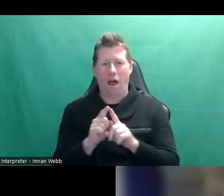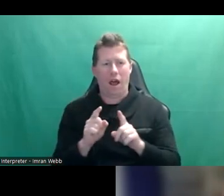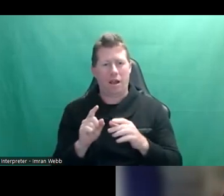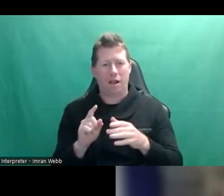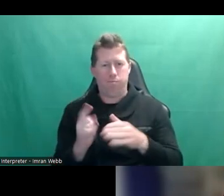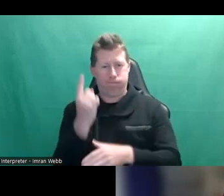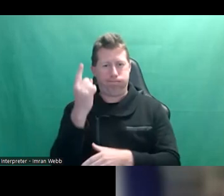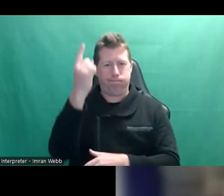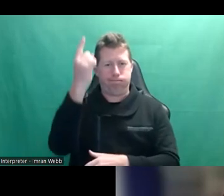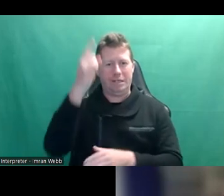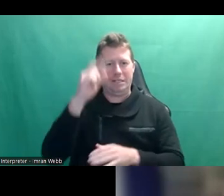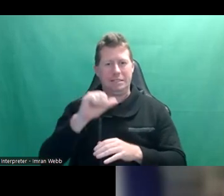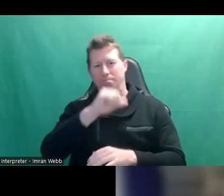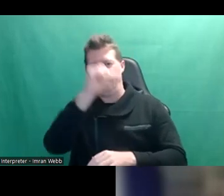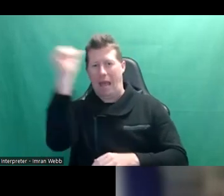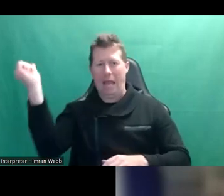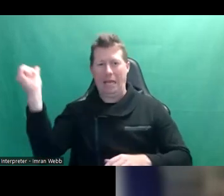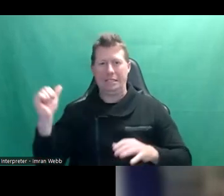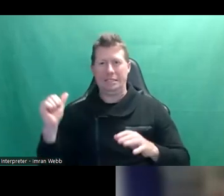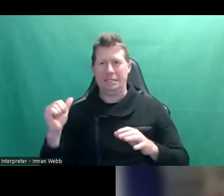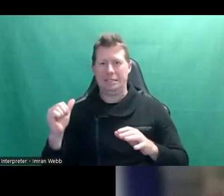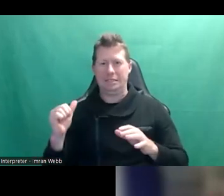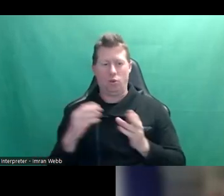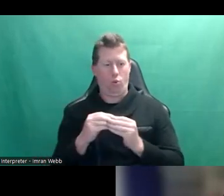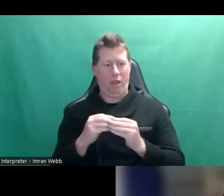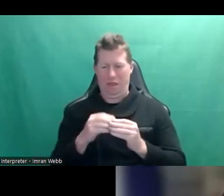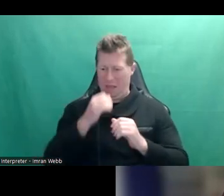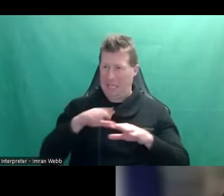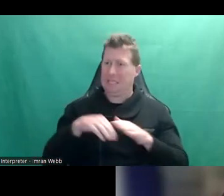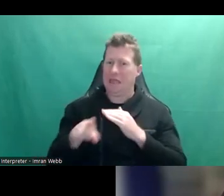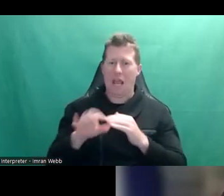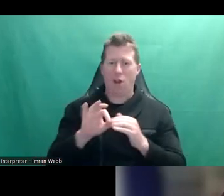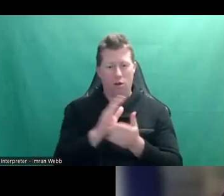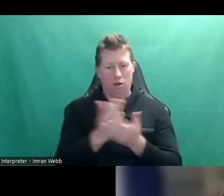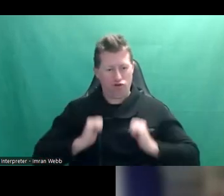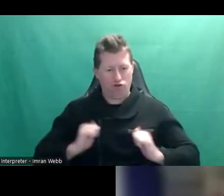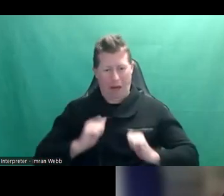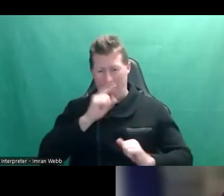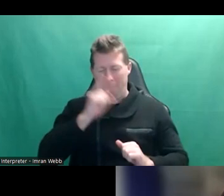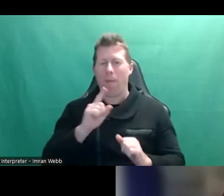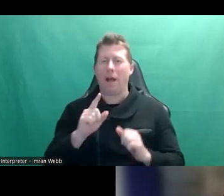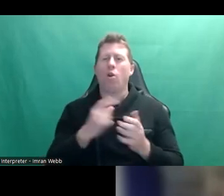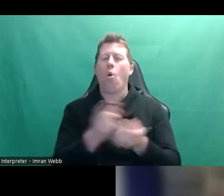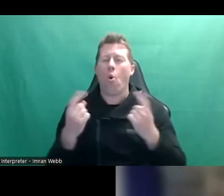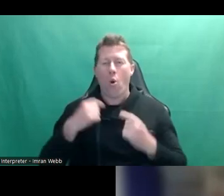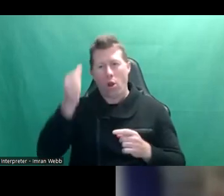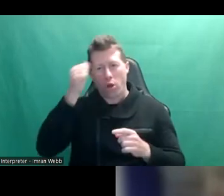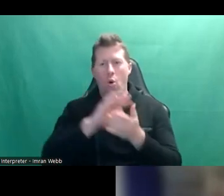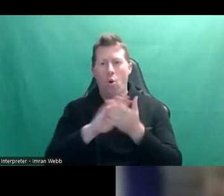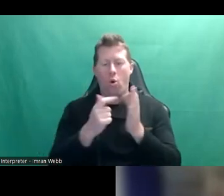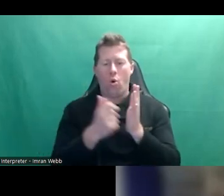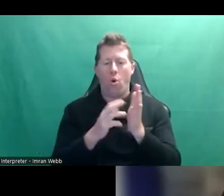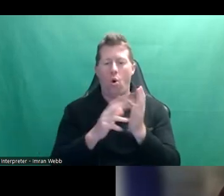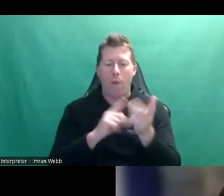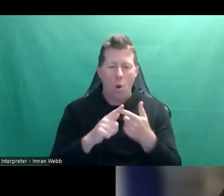astronauts. We don't know what's going on. And they're counting down from 10. Things like, okay, so all the body stuff we know about, the hormone stuff, the growth